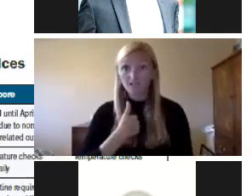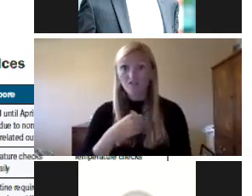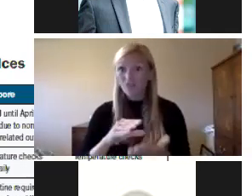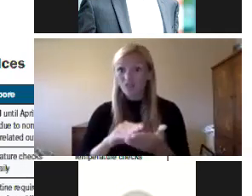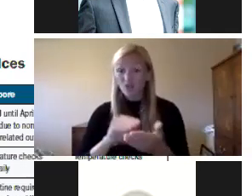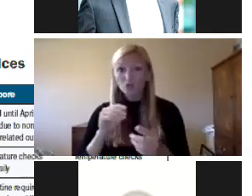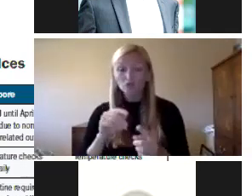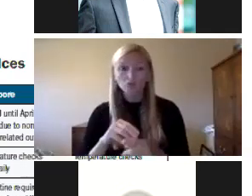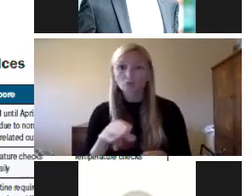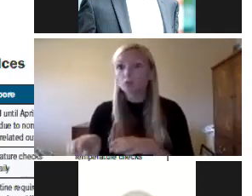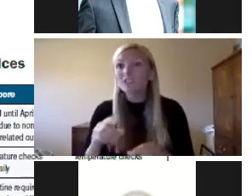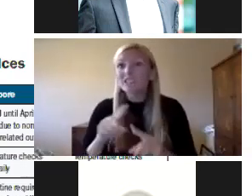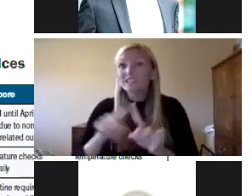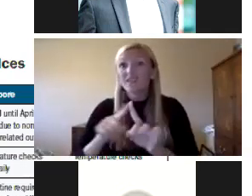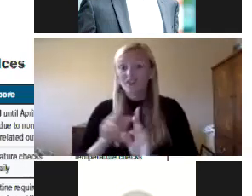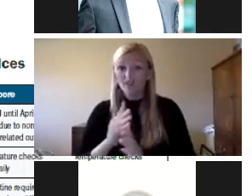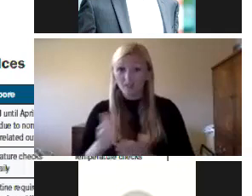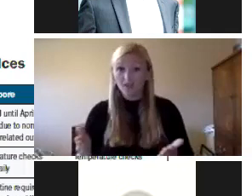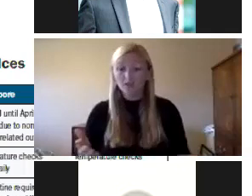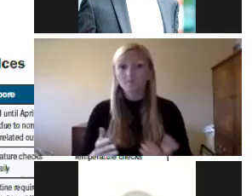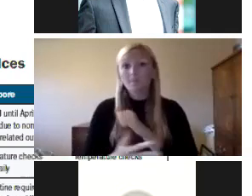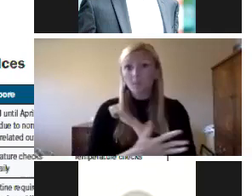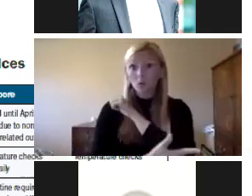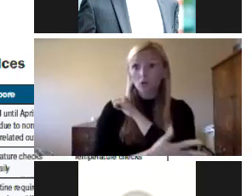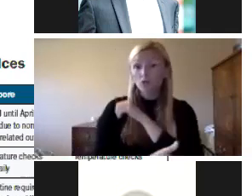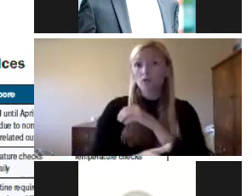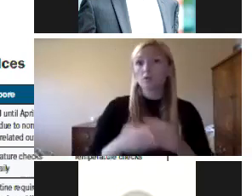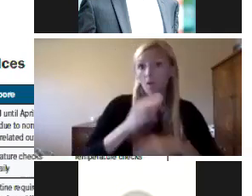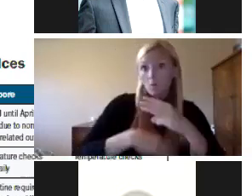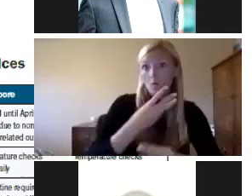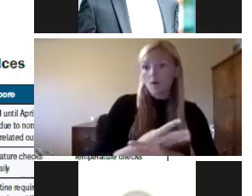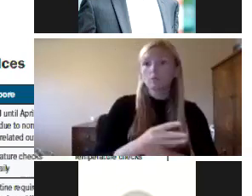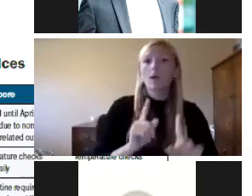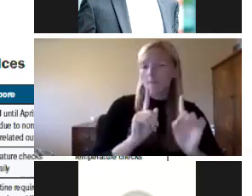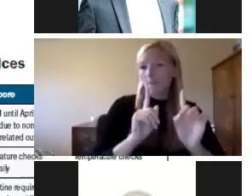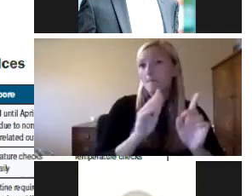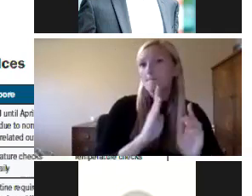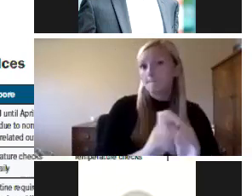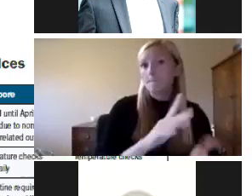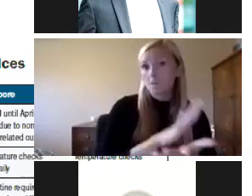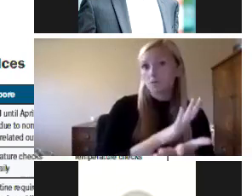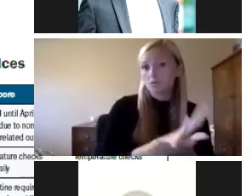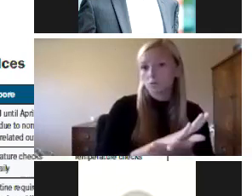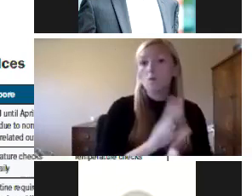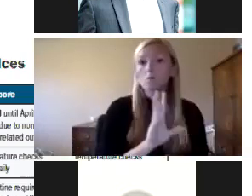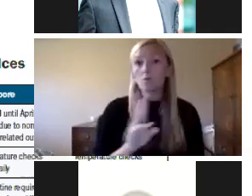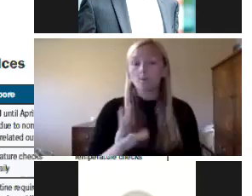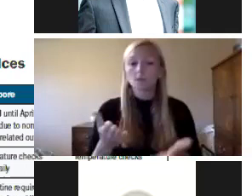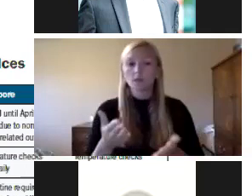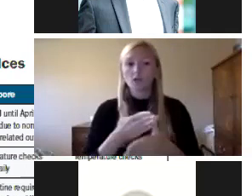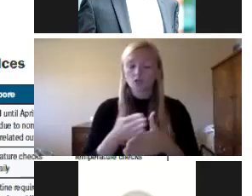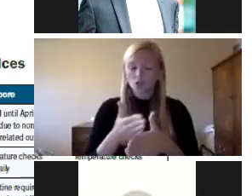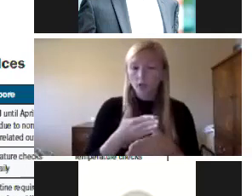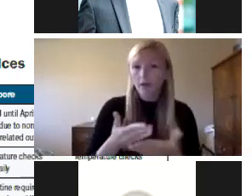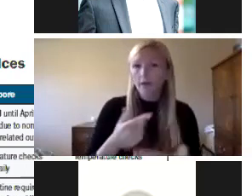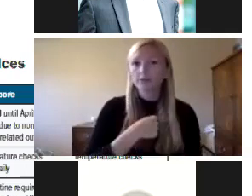What we've also learned is that countries around the world have gone back to school. There is a website here that we'll share with you that shows how China, Denmark,